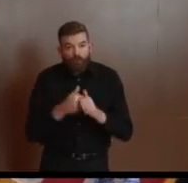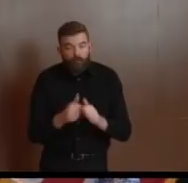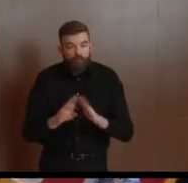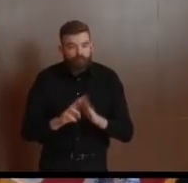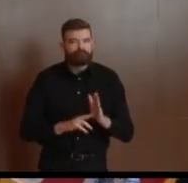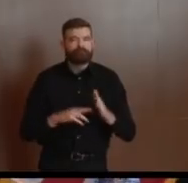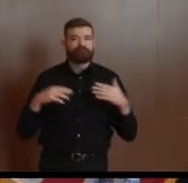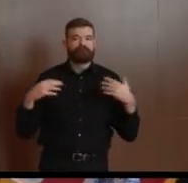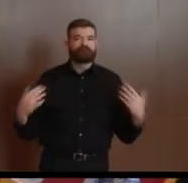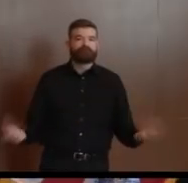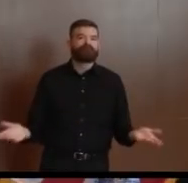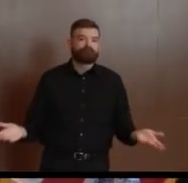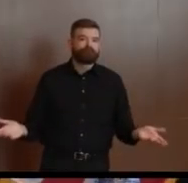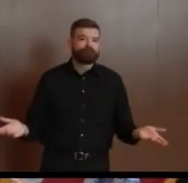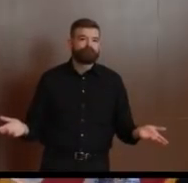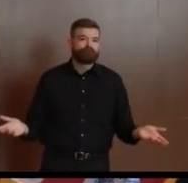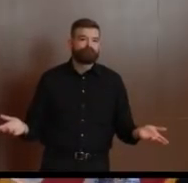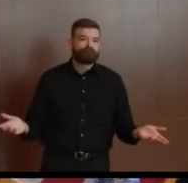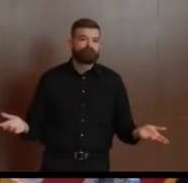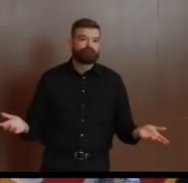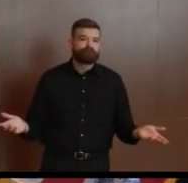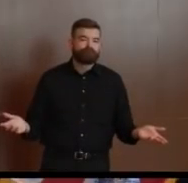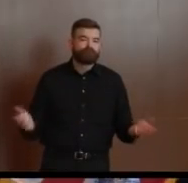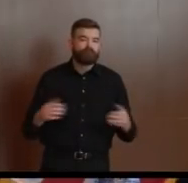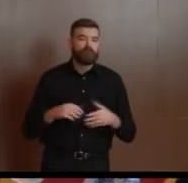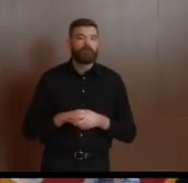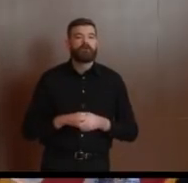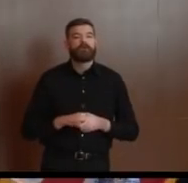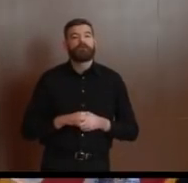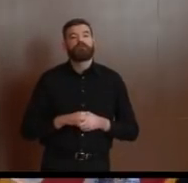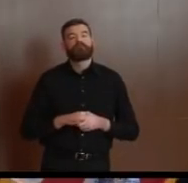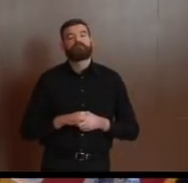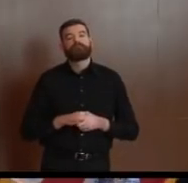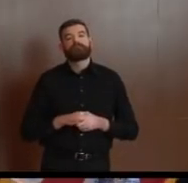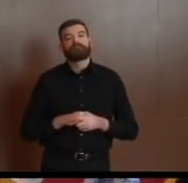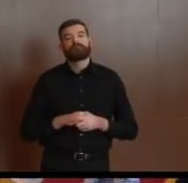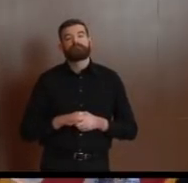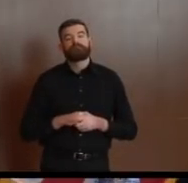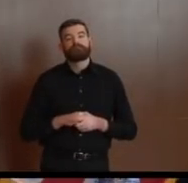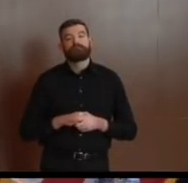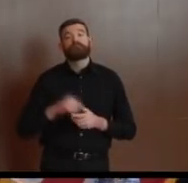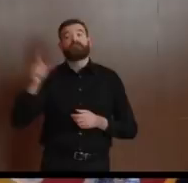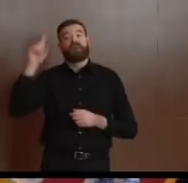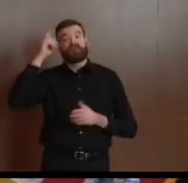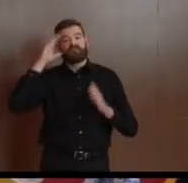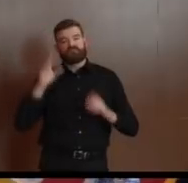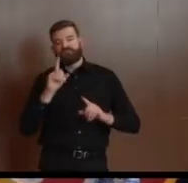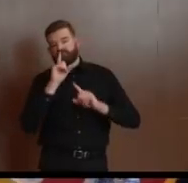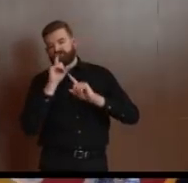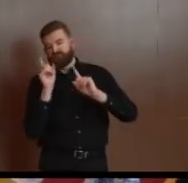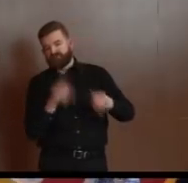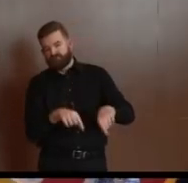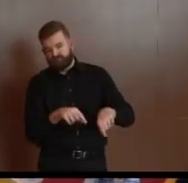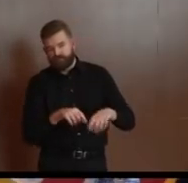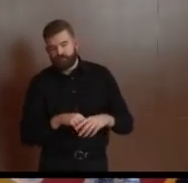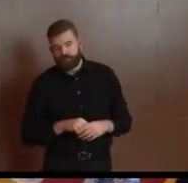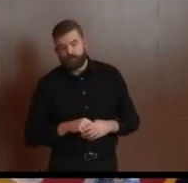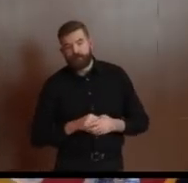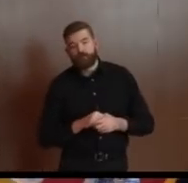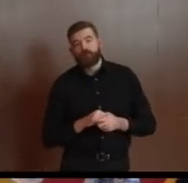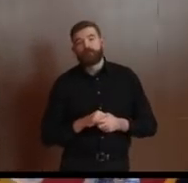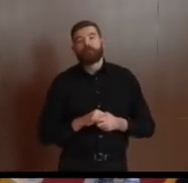address some of this, and I may ask my colleagues to come in. I'm also fresh, as I think I mentioned earlier,